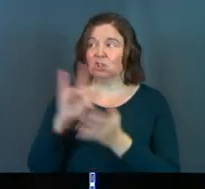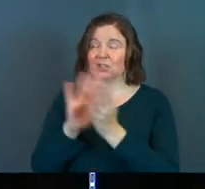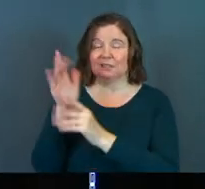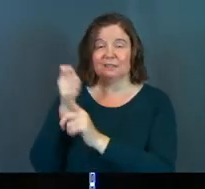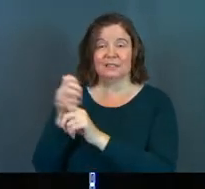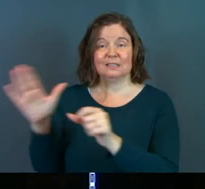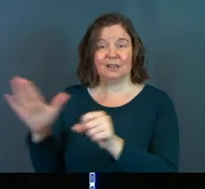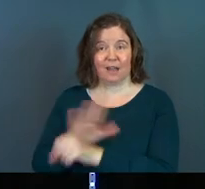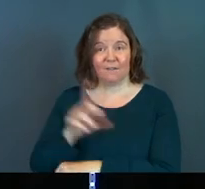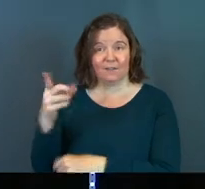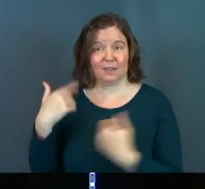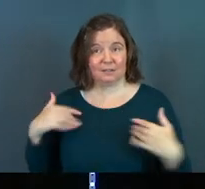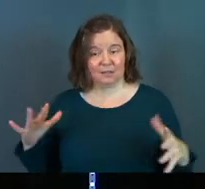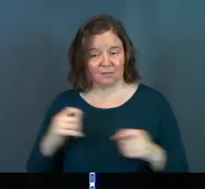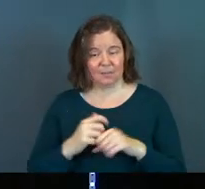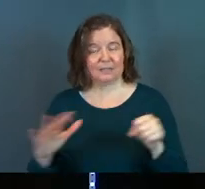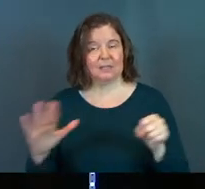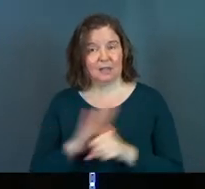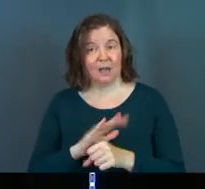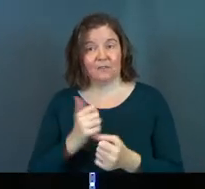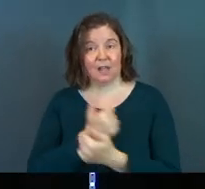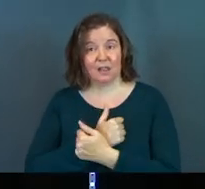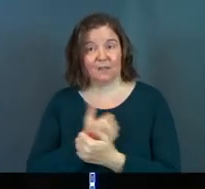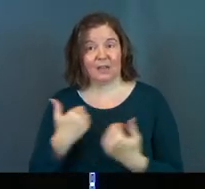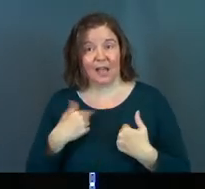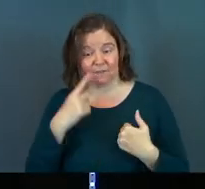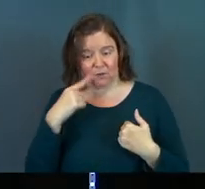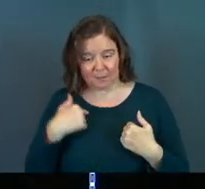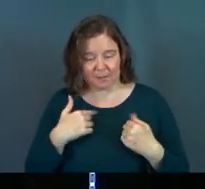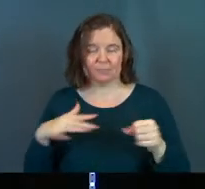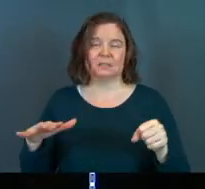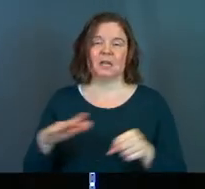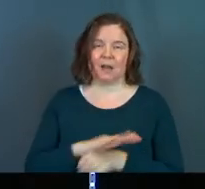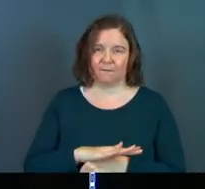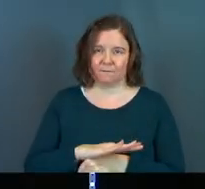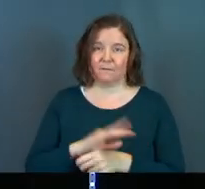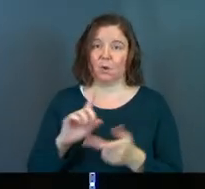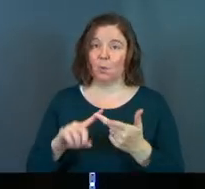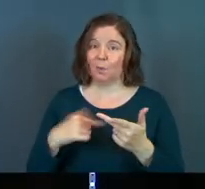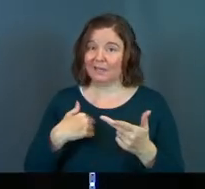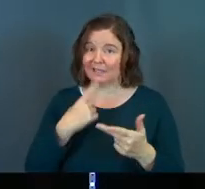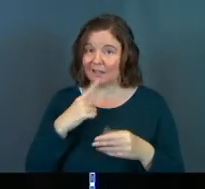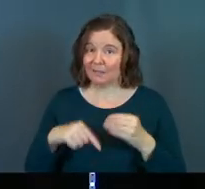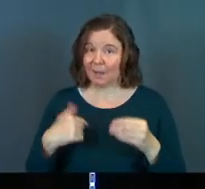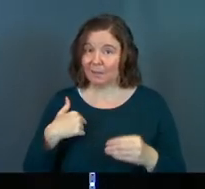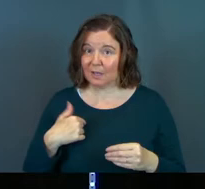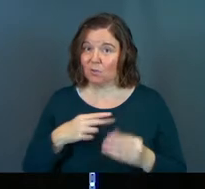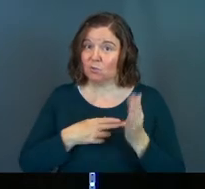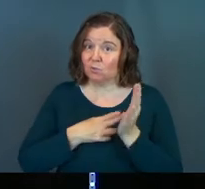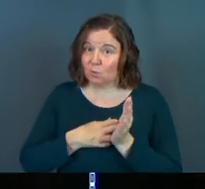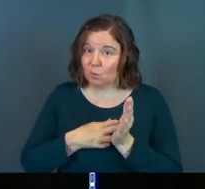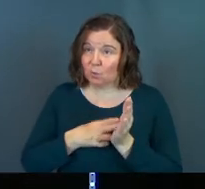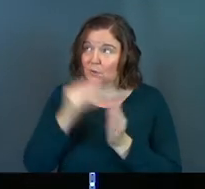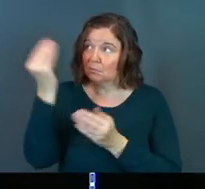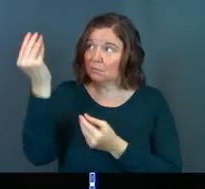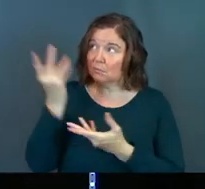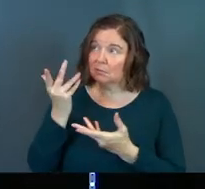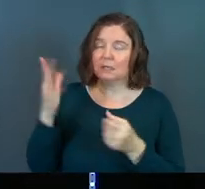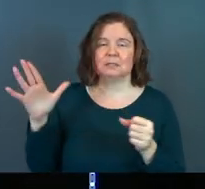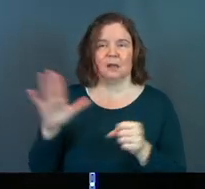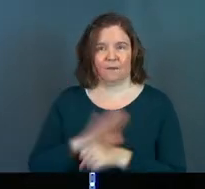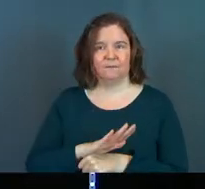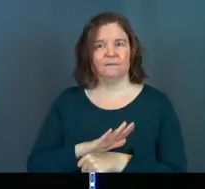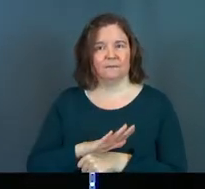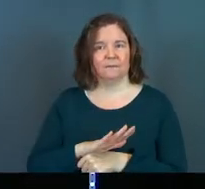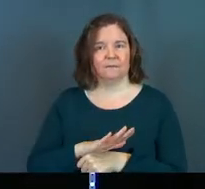made for me, it's enough. The love that he has for me, it's enough. What he says about me, the truth, it's